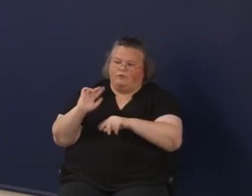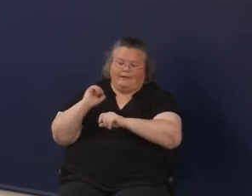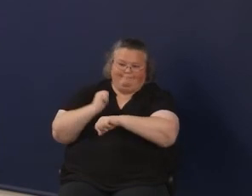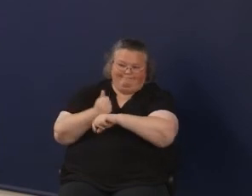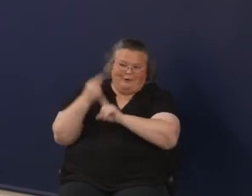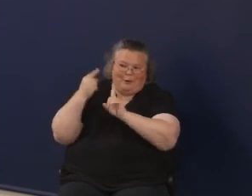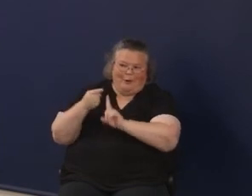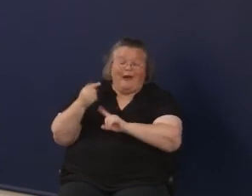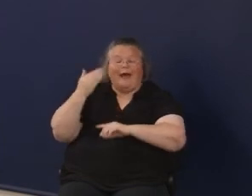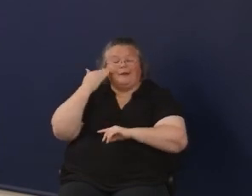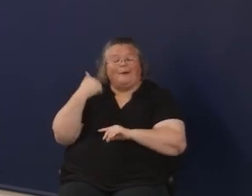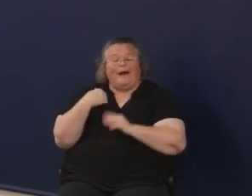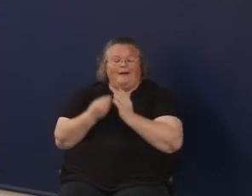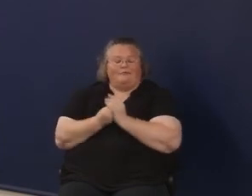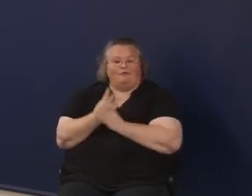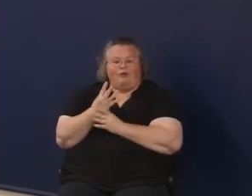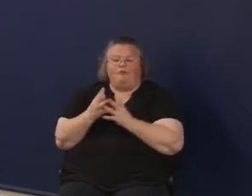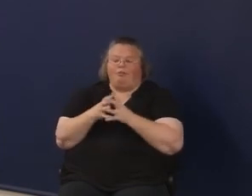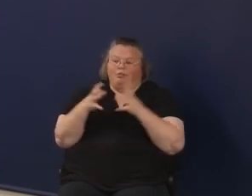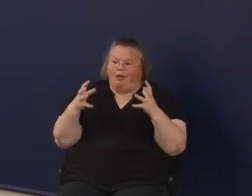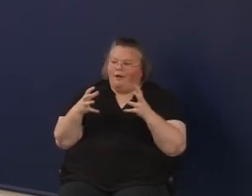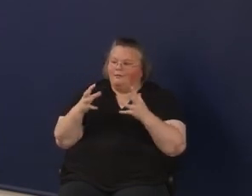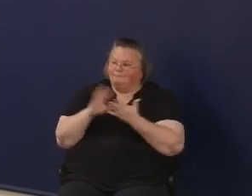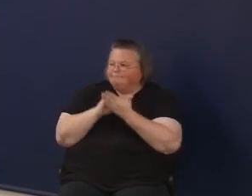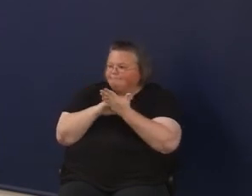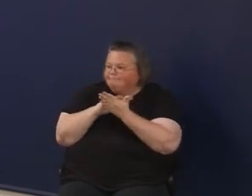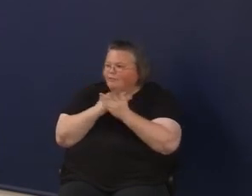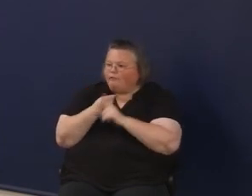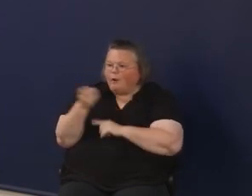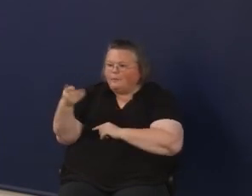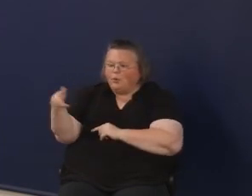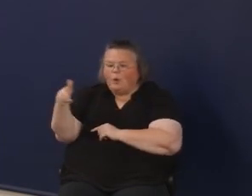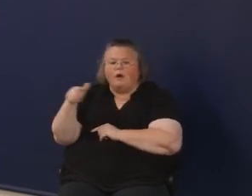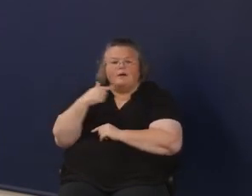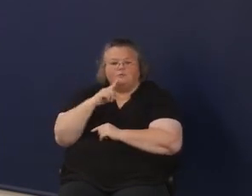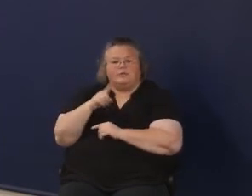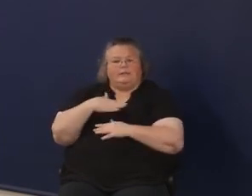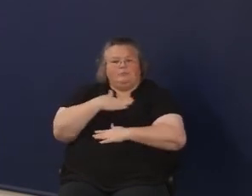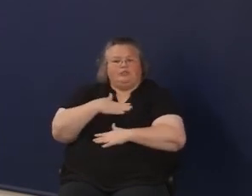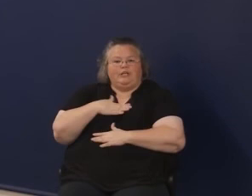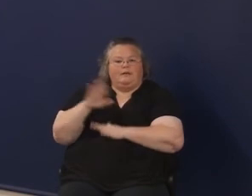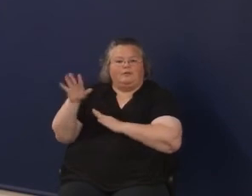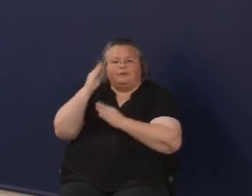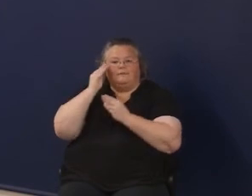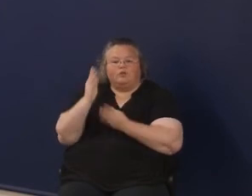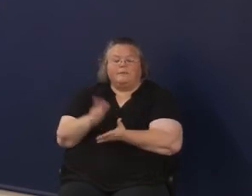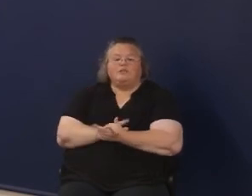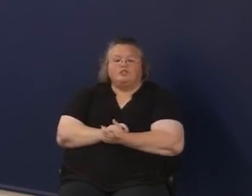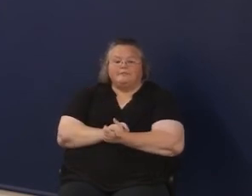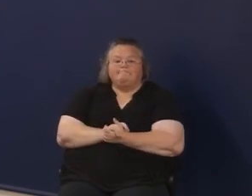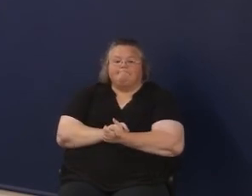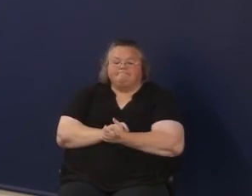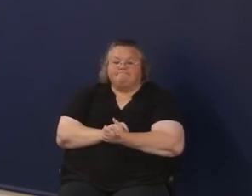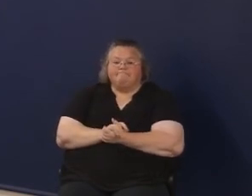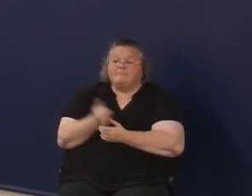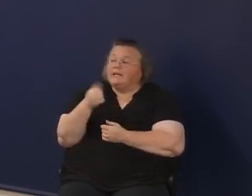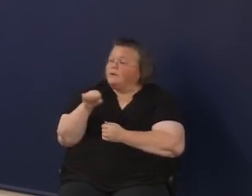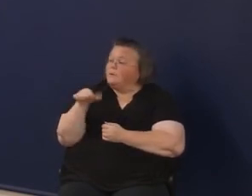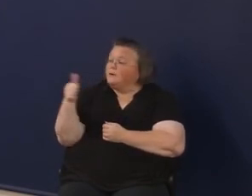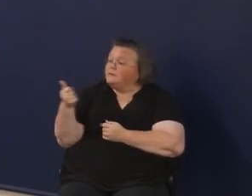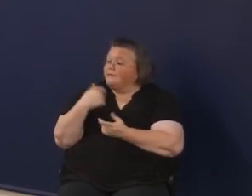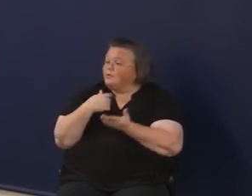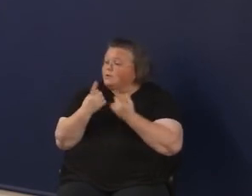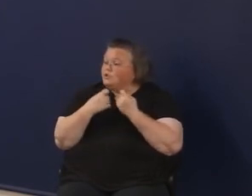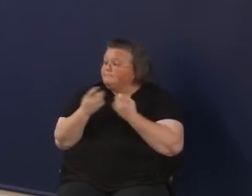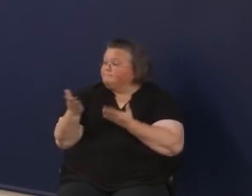that I have grown leaps and bounds in this session with you all and appreciate all of the information. Anybody else have a